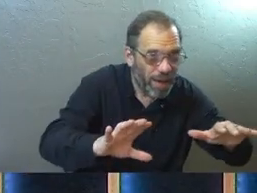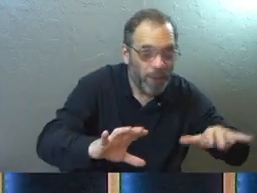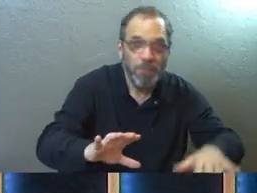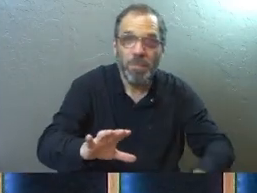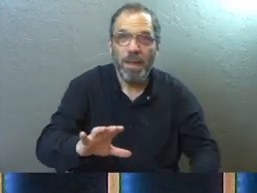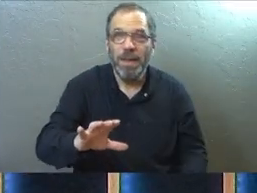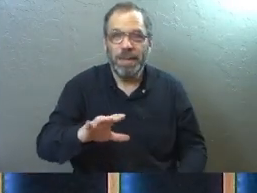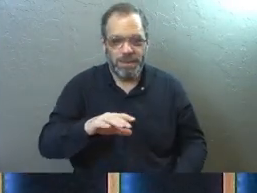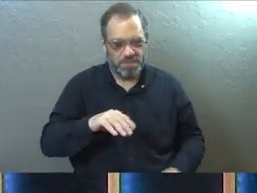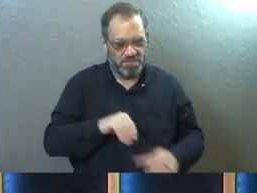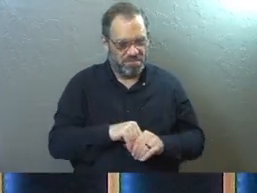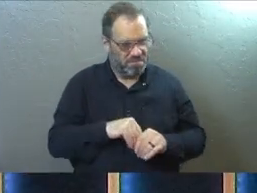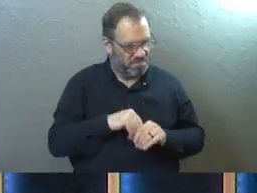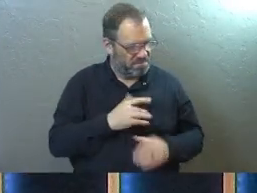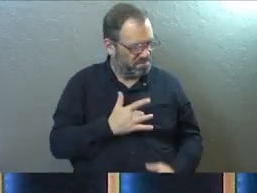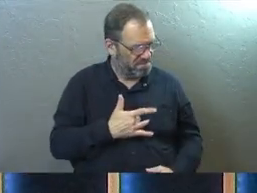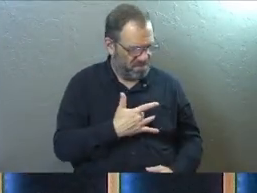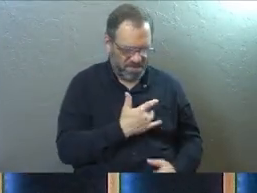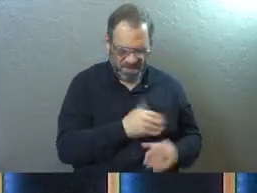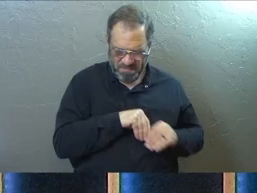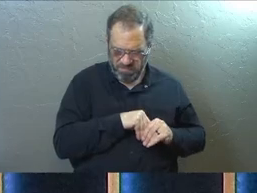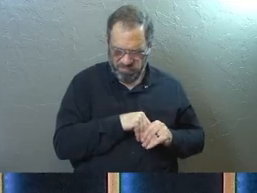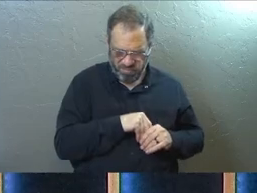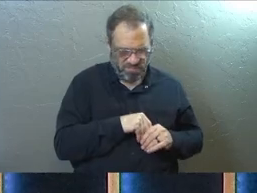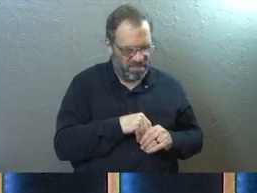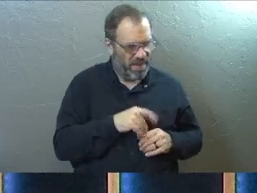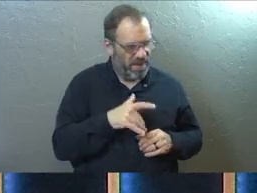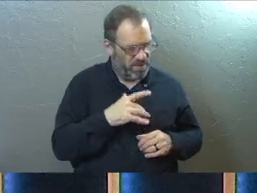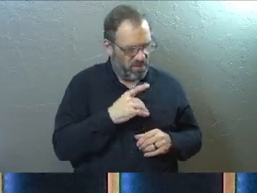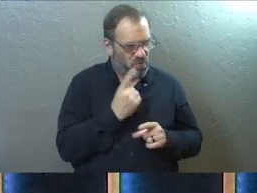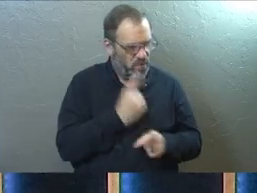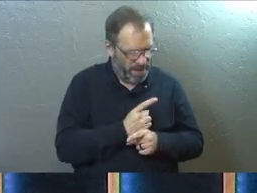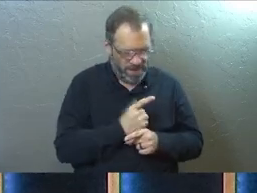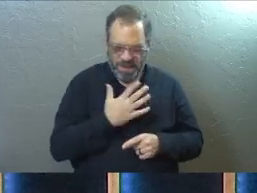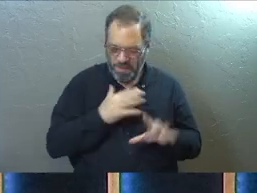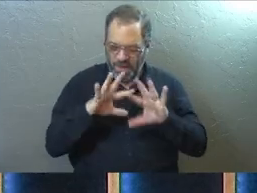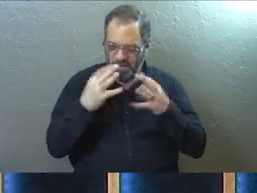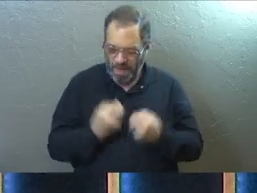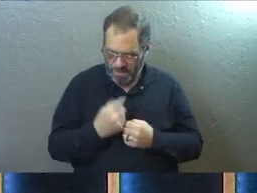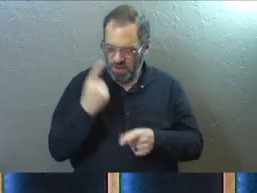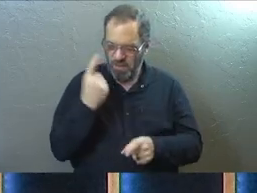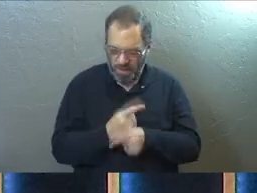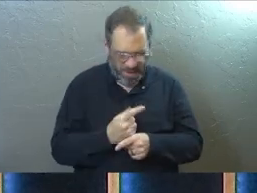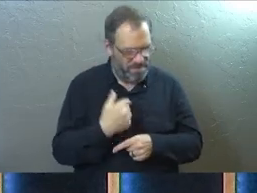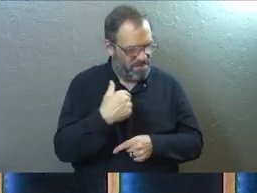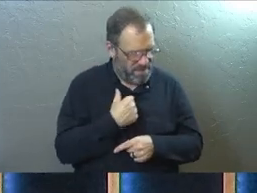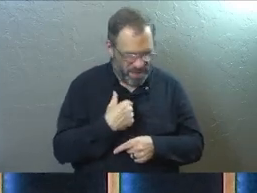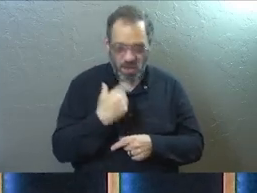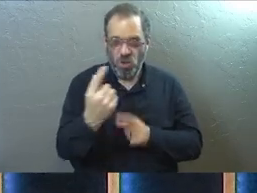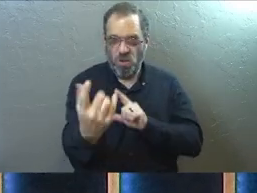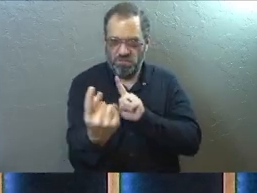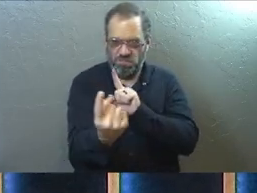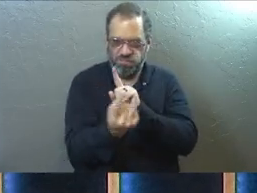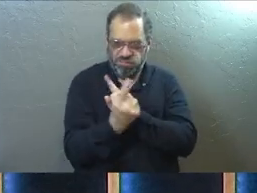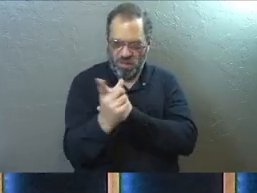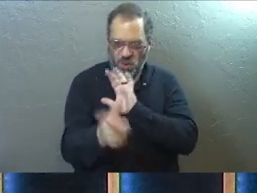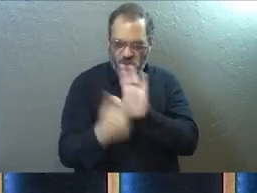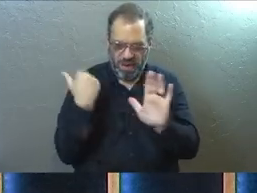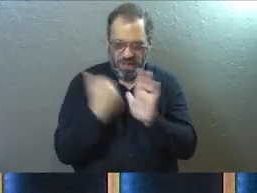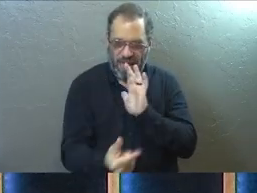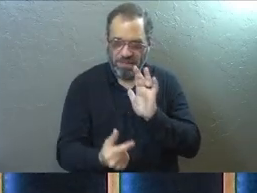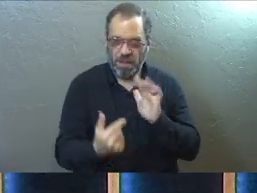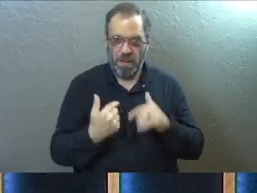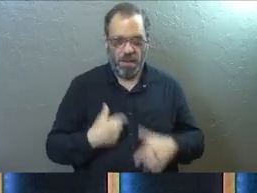My inner voice is right. And my inner voice can be trusted even within my own family, even at work. So if anybody would come along and criticize